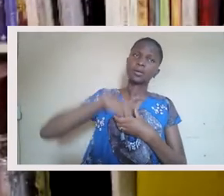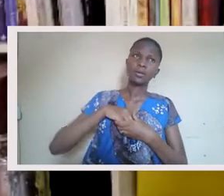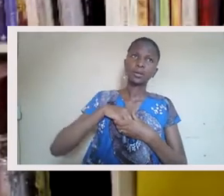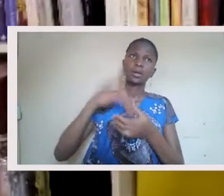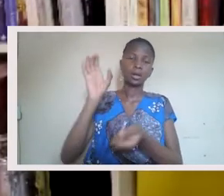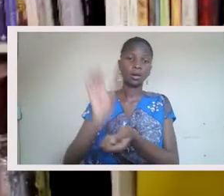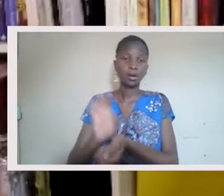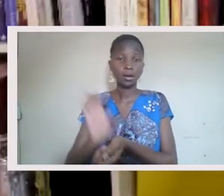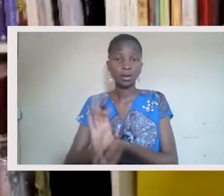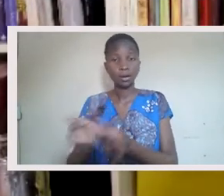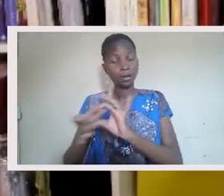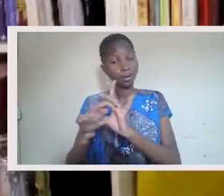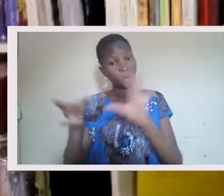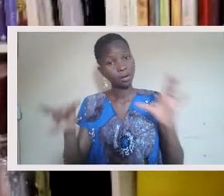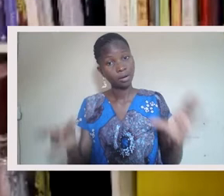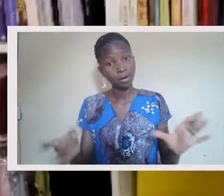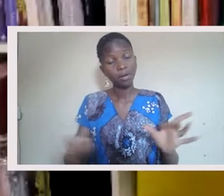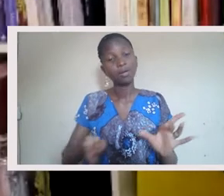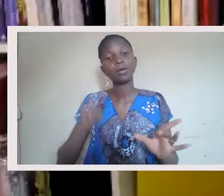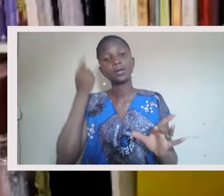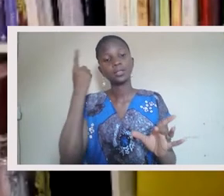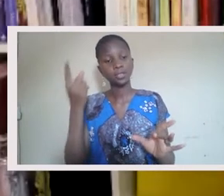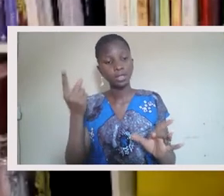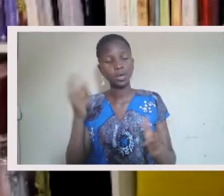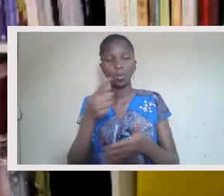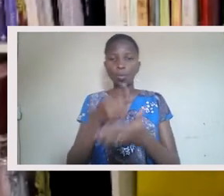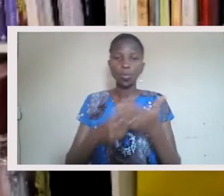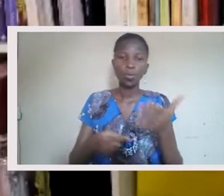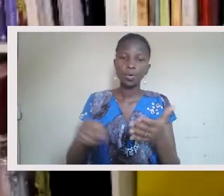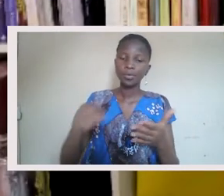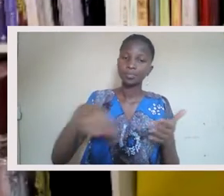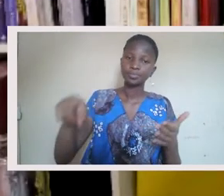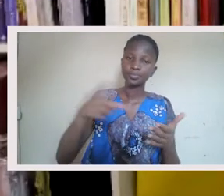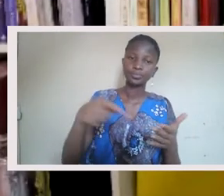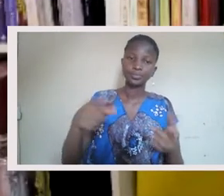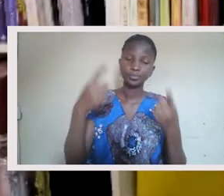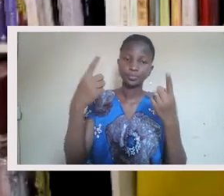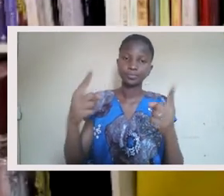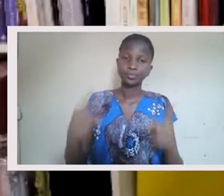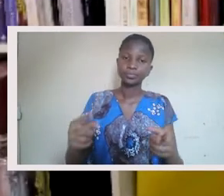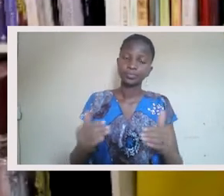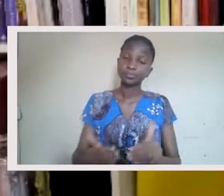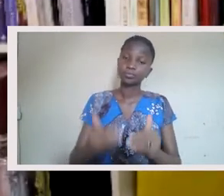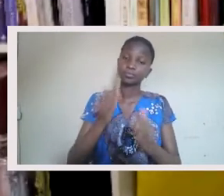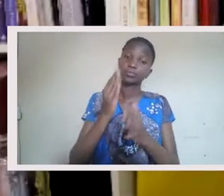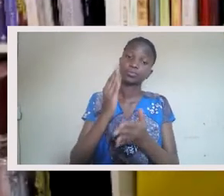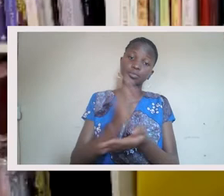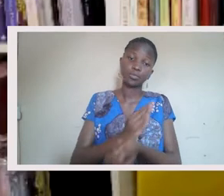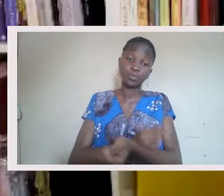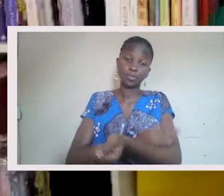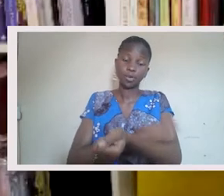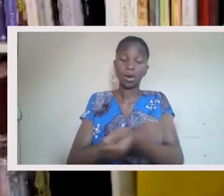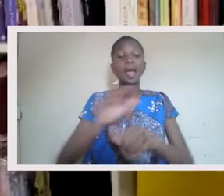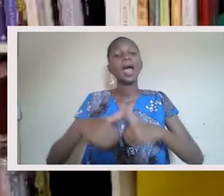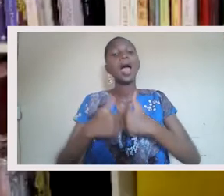understand what the questions then become and what the disruption becomes. There's no easy way for